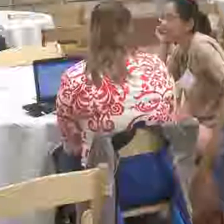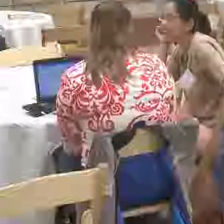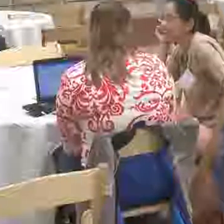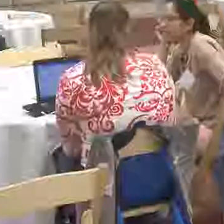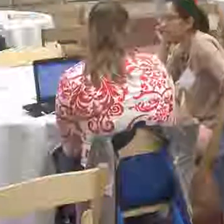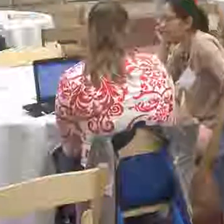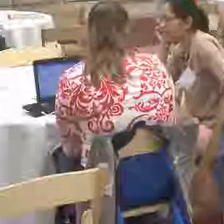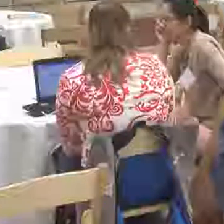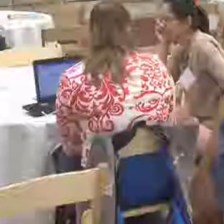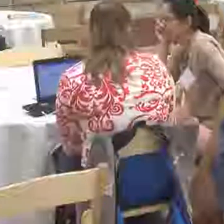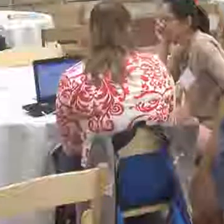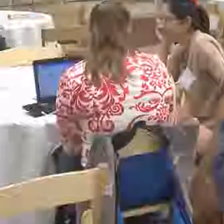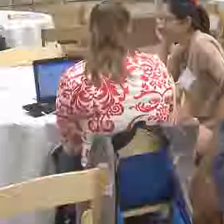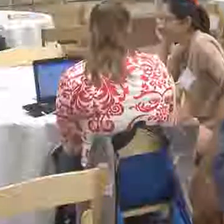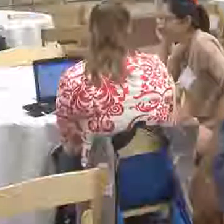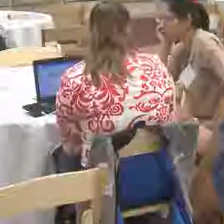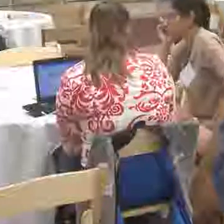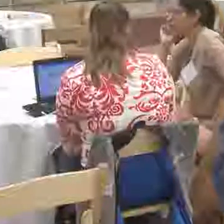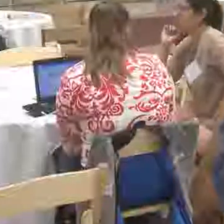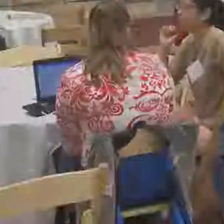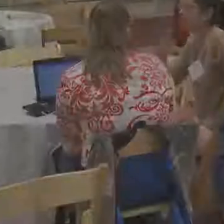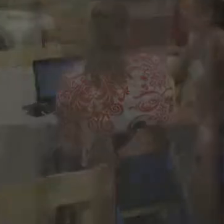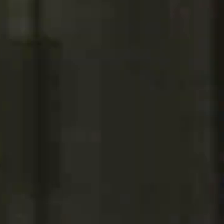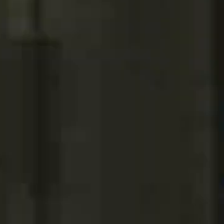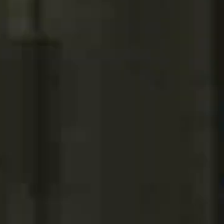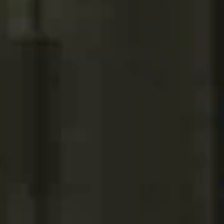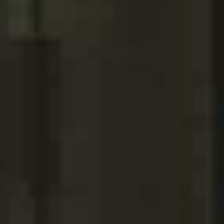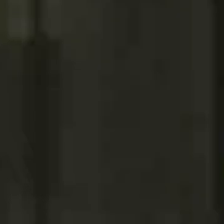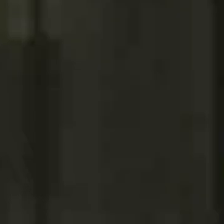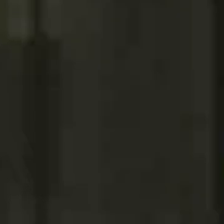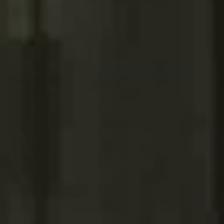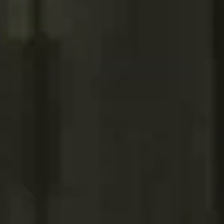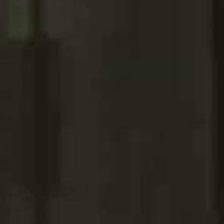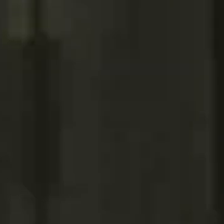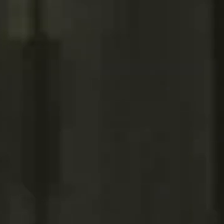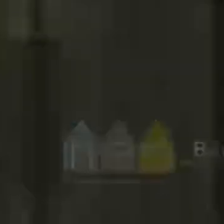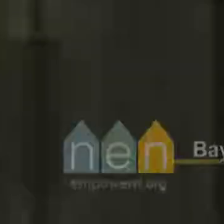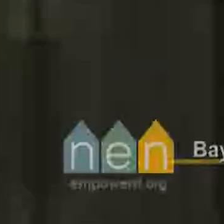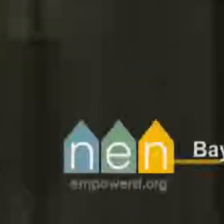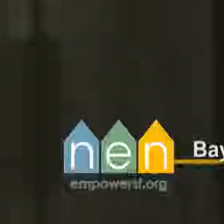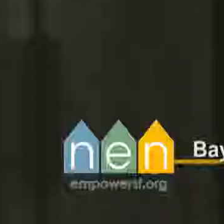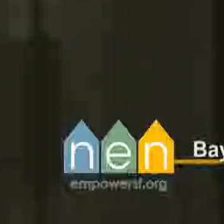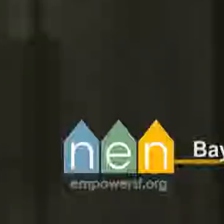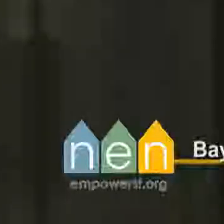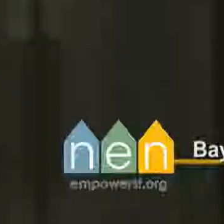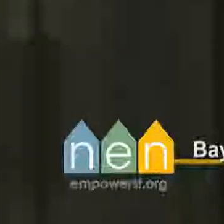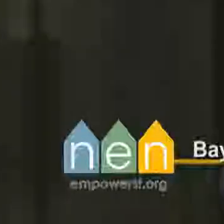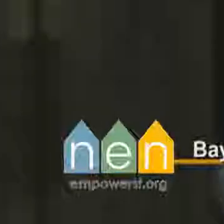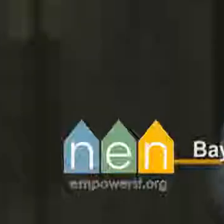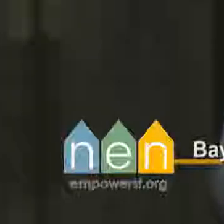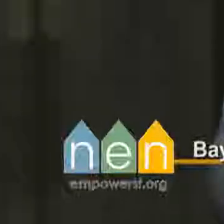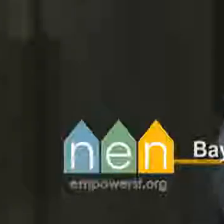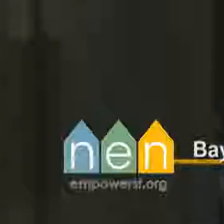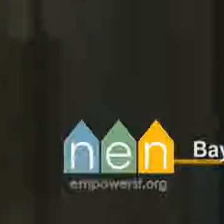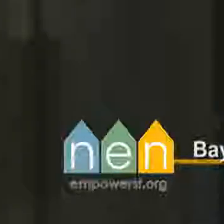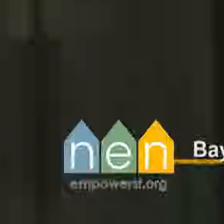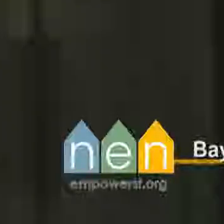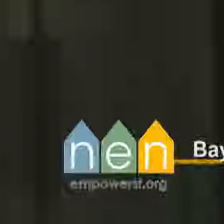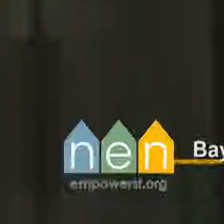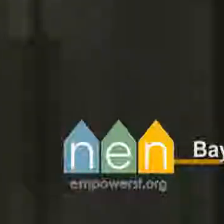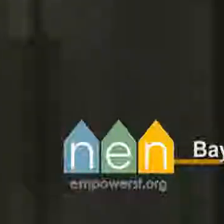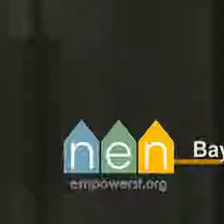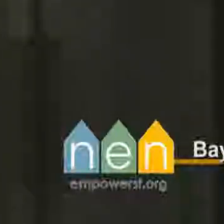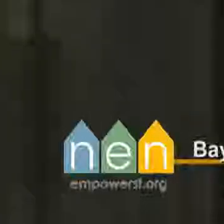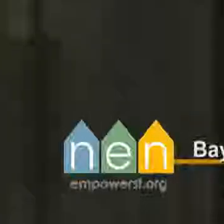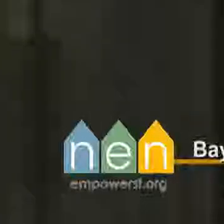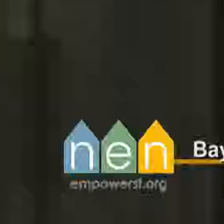how we are advancing equity in our work here in San Francisco. And we're going to take a minute and actually basically bring you up to speed